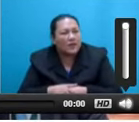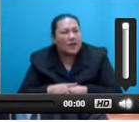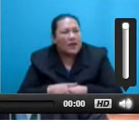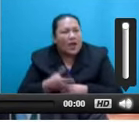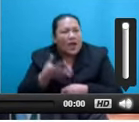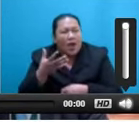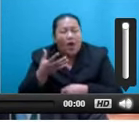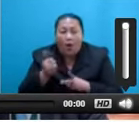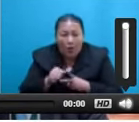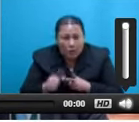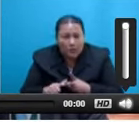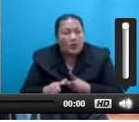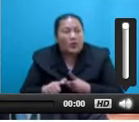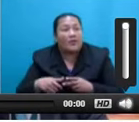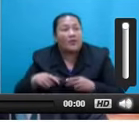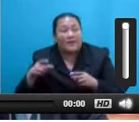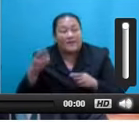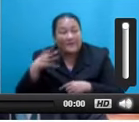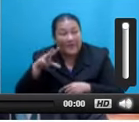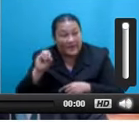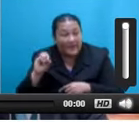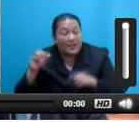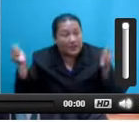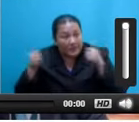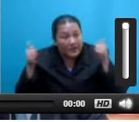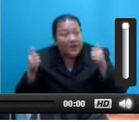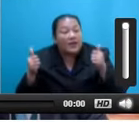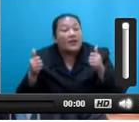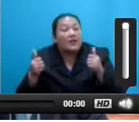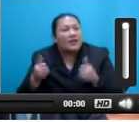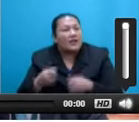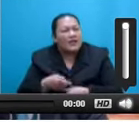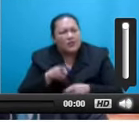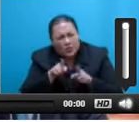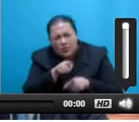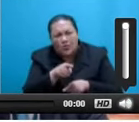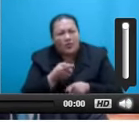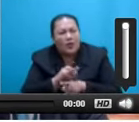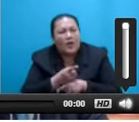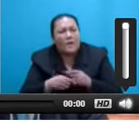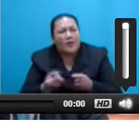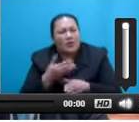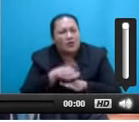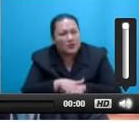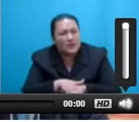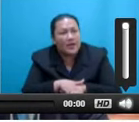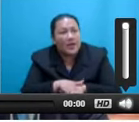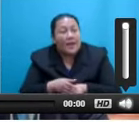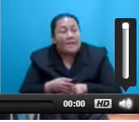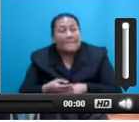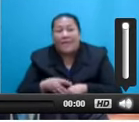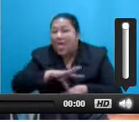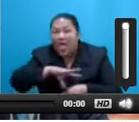celebrations next year, expressing the hope that the Government will be inclusive in its approach and planning for the events to enable every